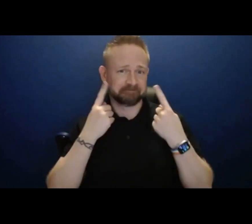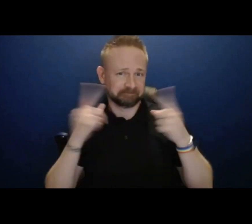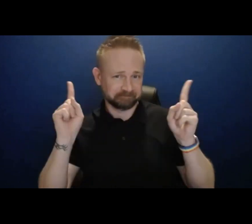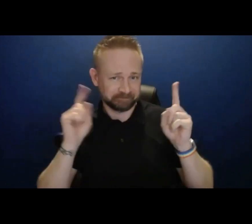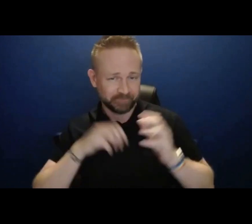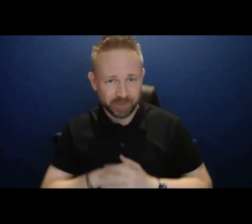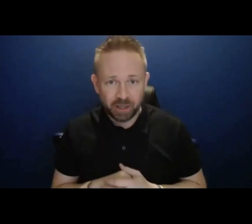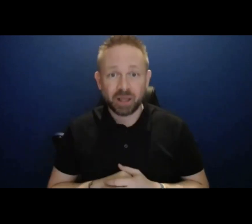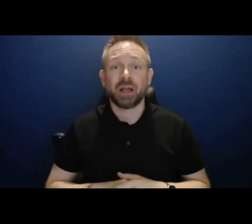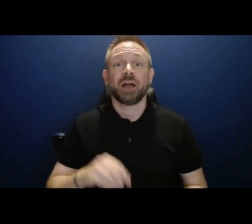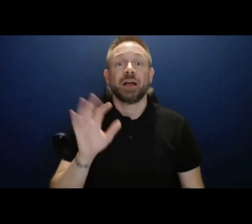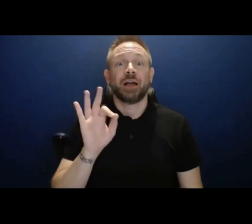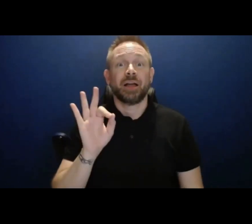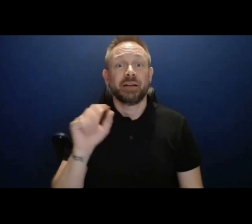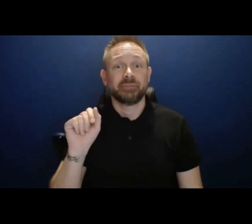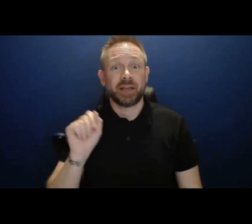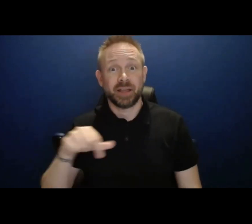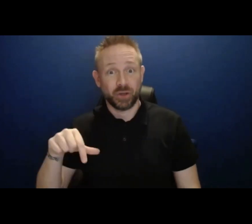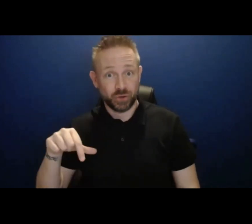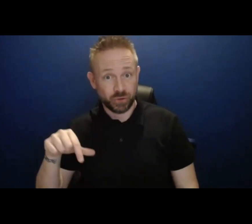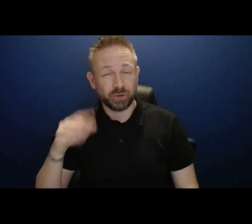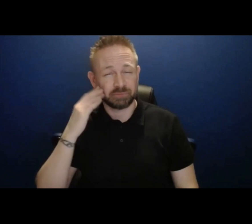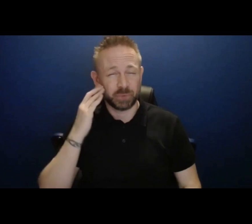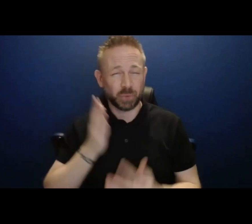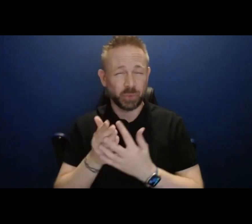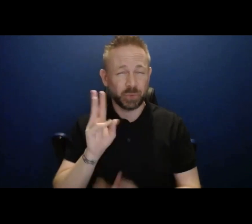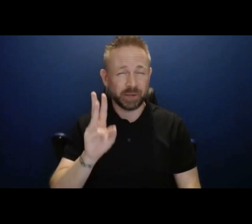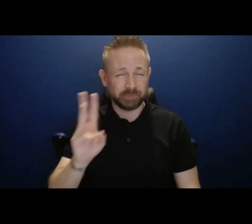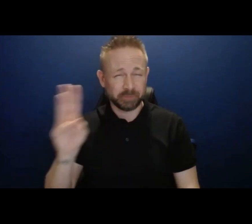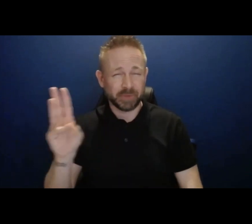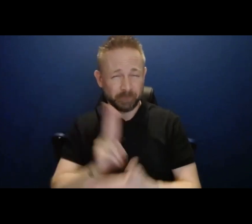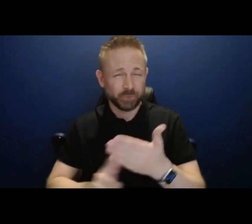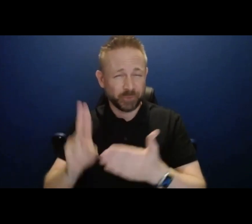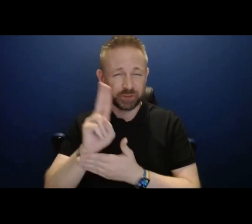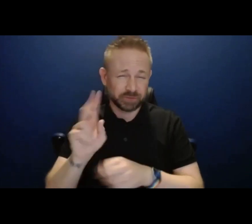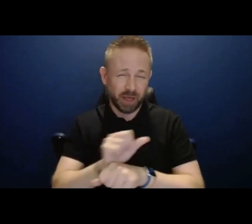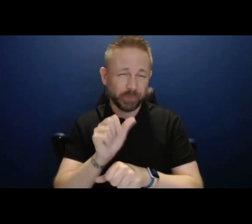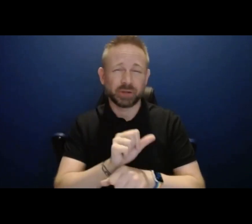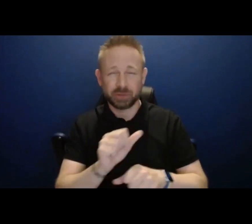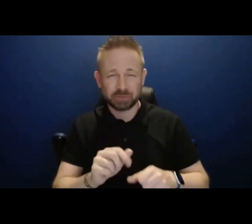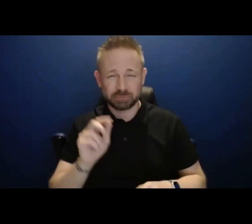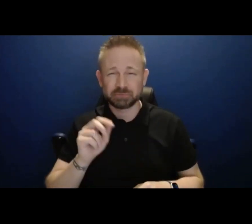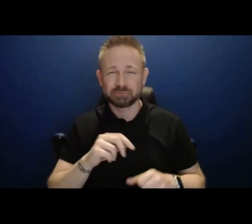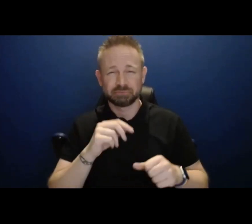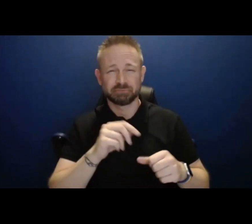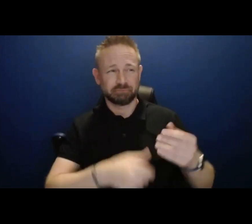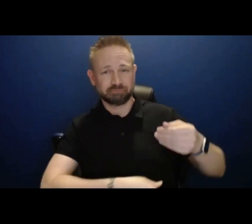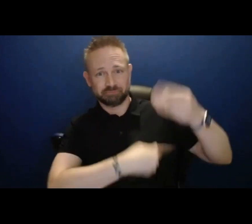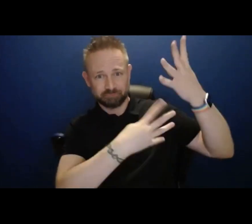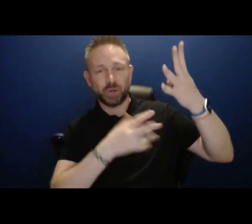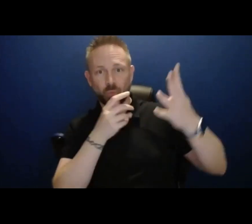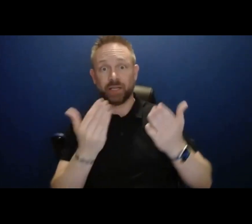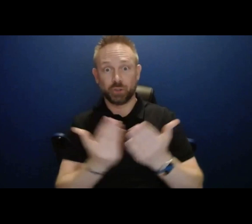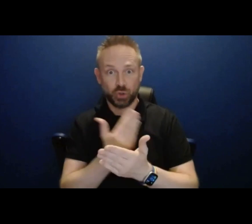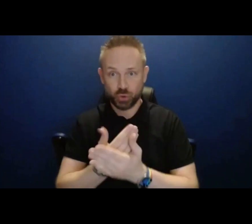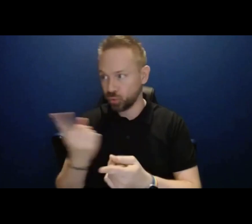our frequently asked questions page at the University for Alberta, University of Alberta for Tomorrow website with questions